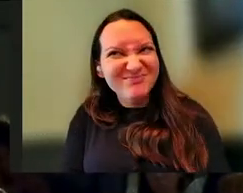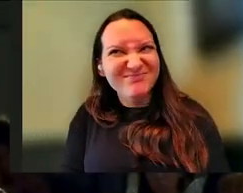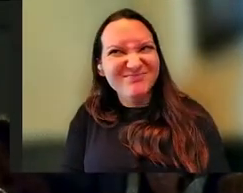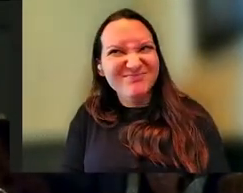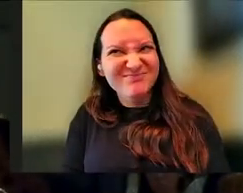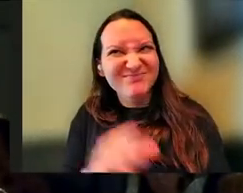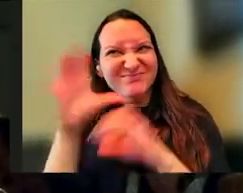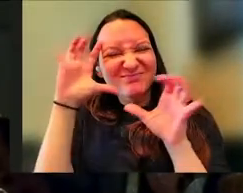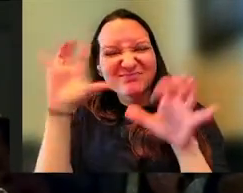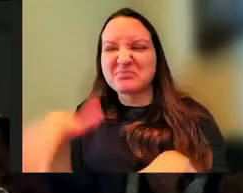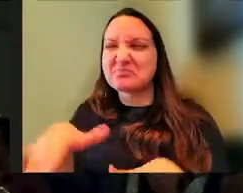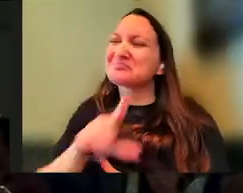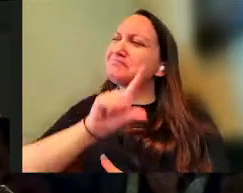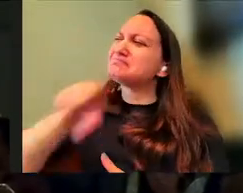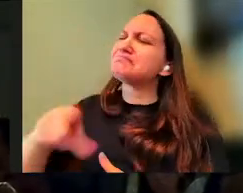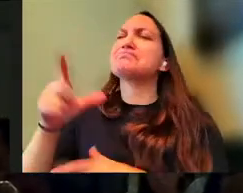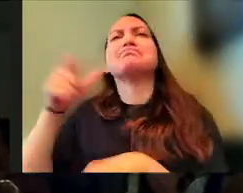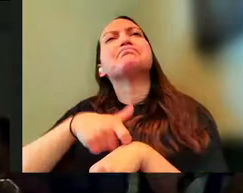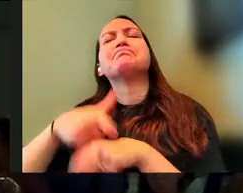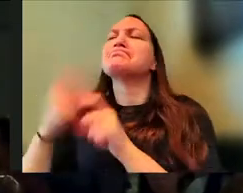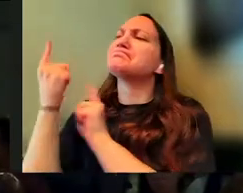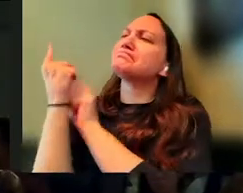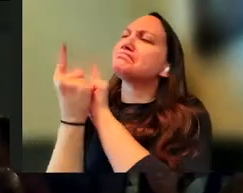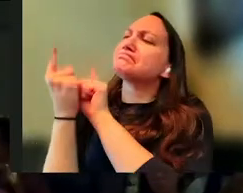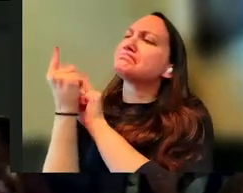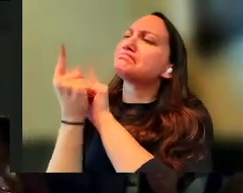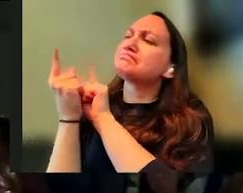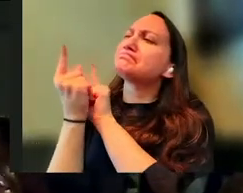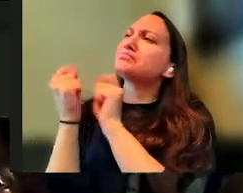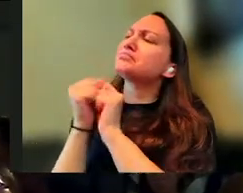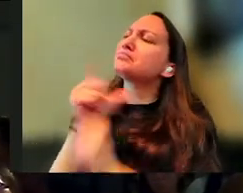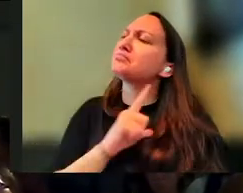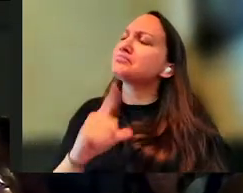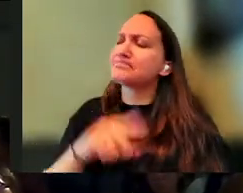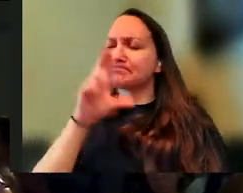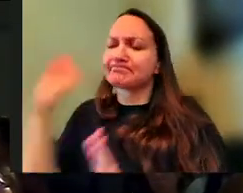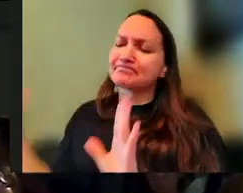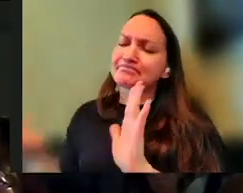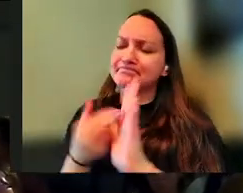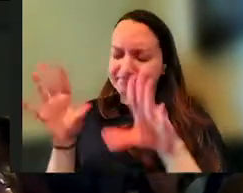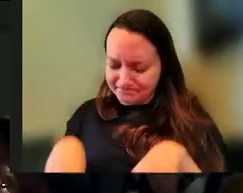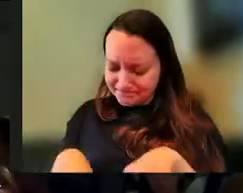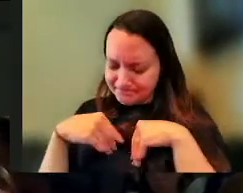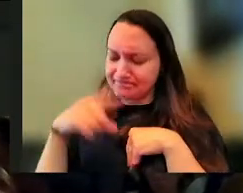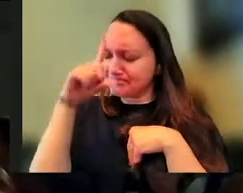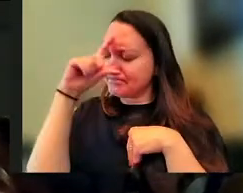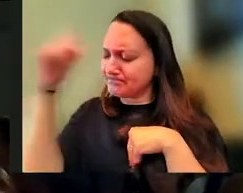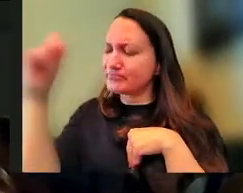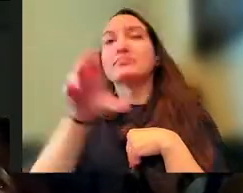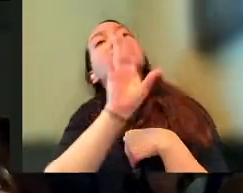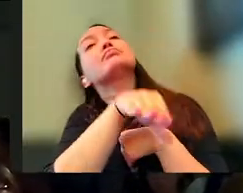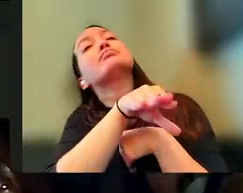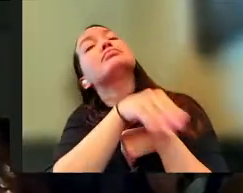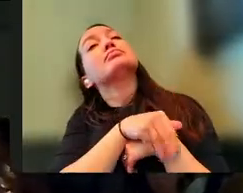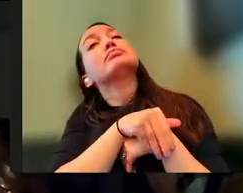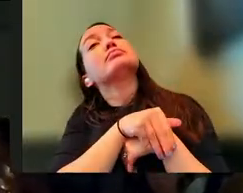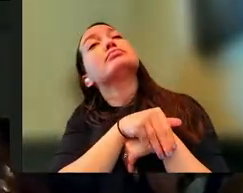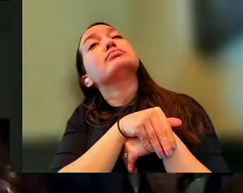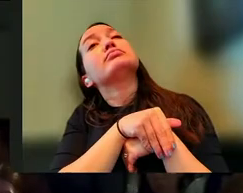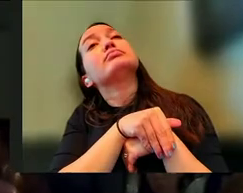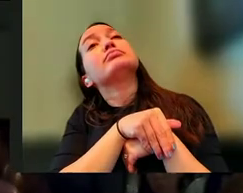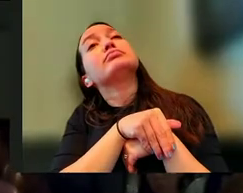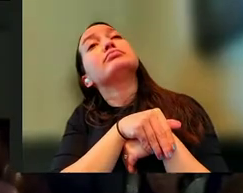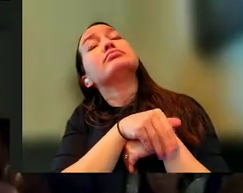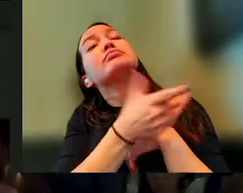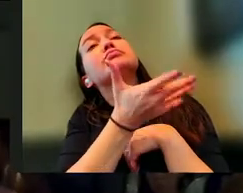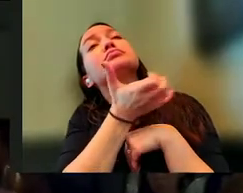Like, you just go up there, and you just spend some time alone with the Lord. You go to bed, and in the middle of your dream, God comes in, he goes, hey, what